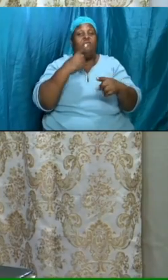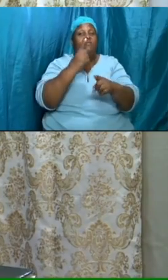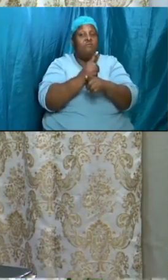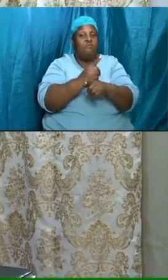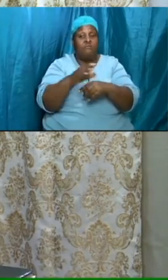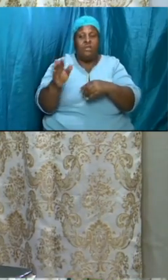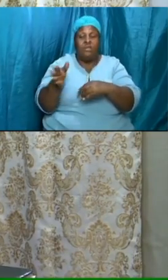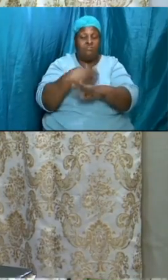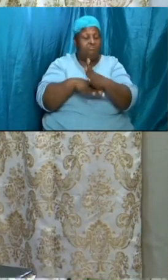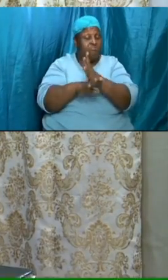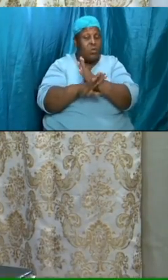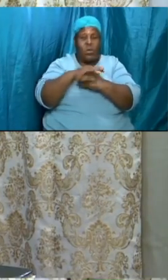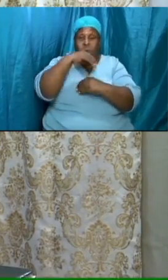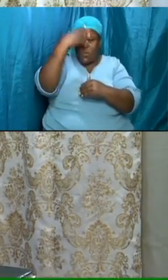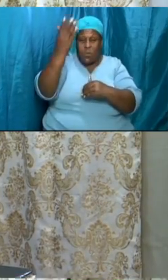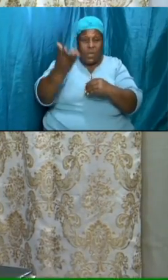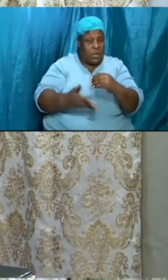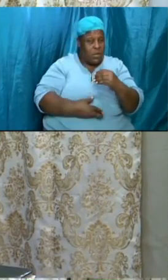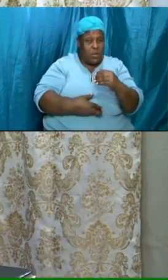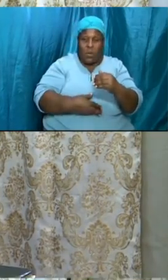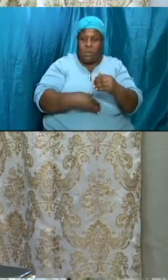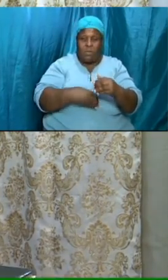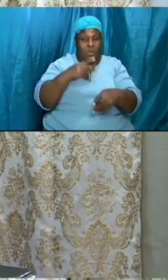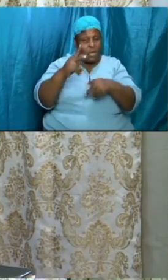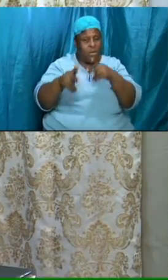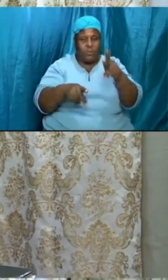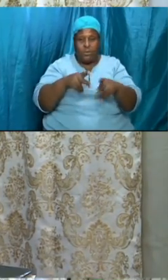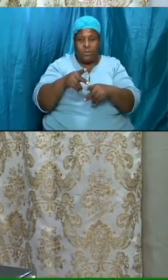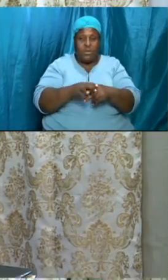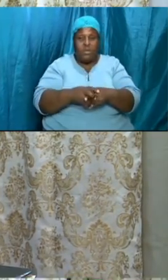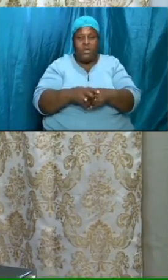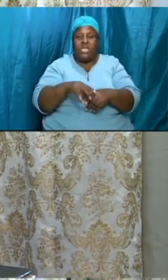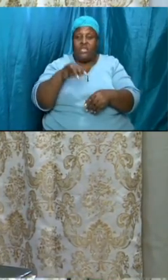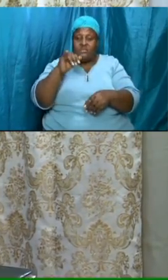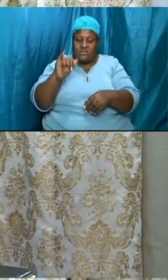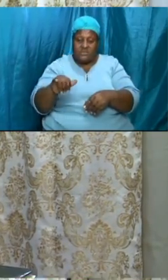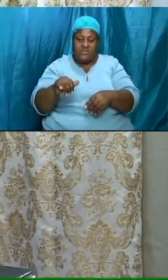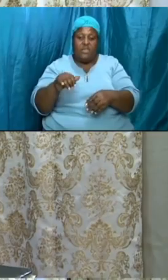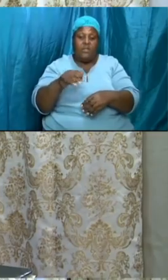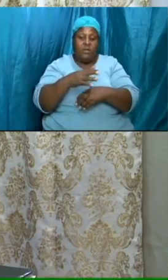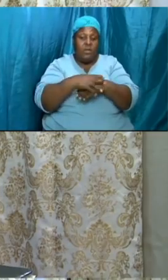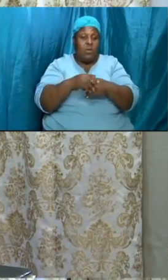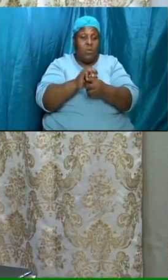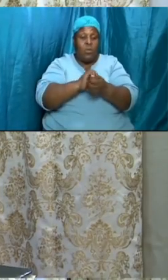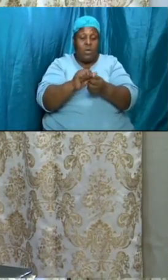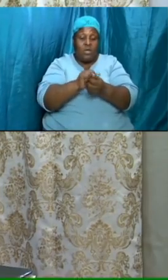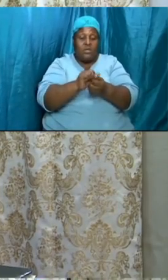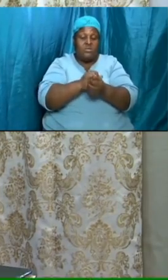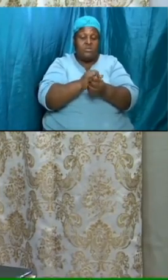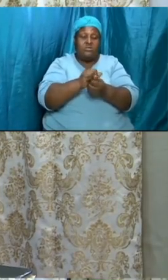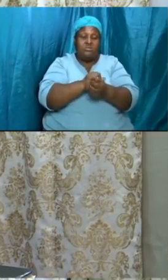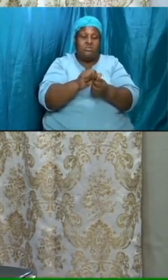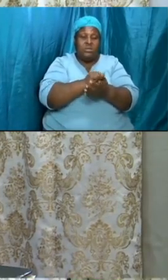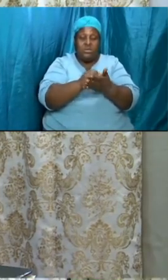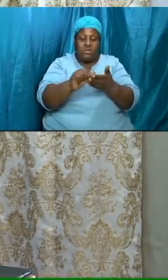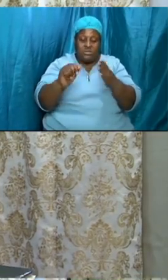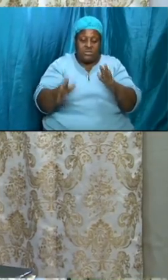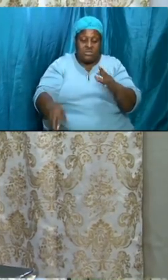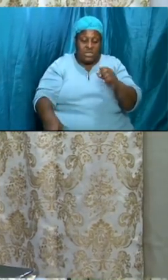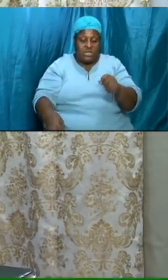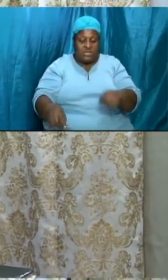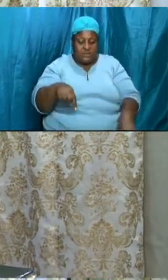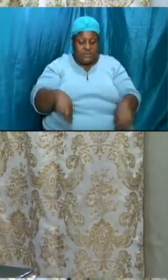anything like that i believe we can still uh wash the saints feet so you're going to all be at home we will still be self